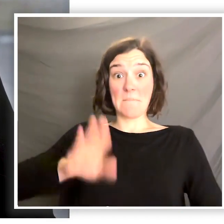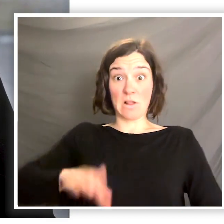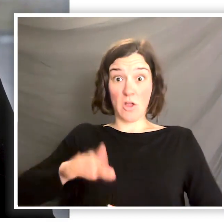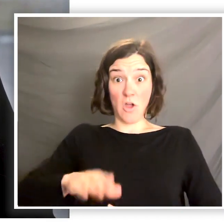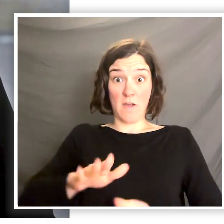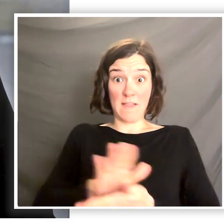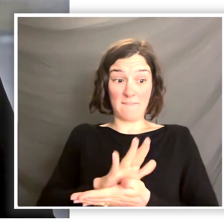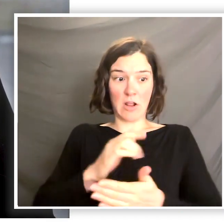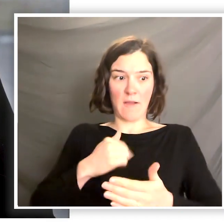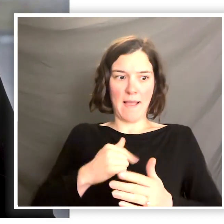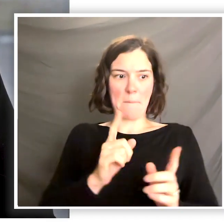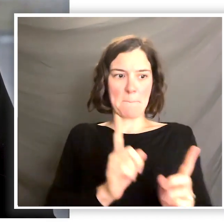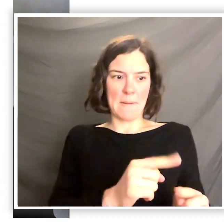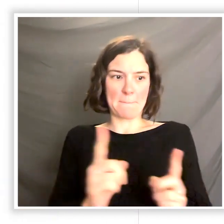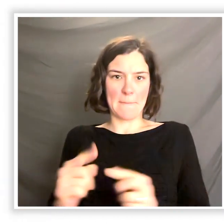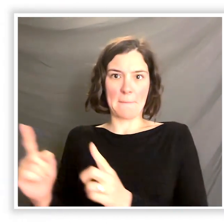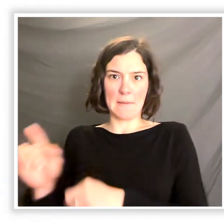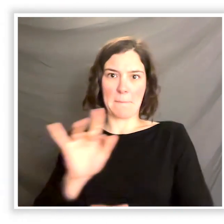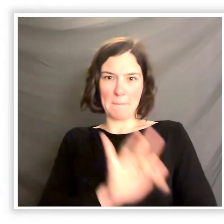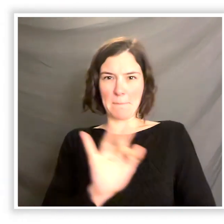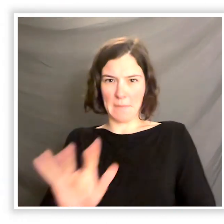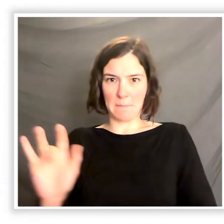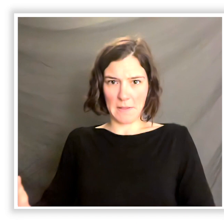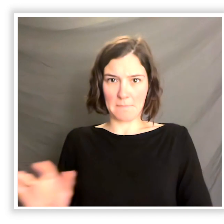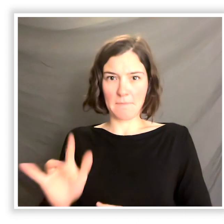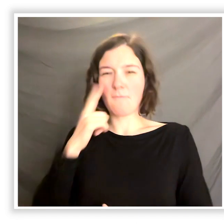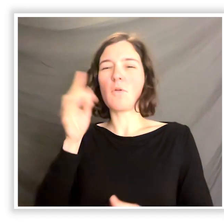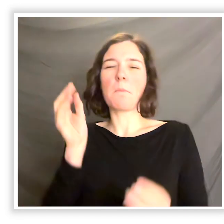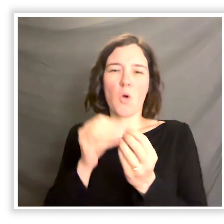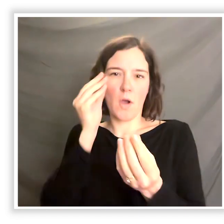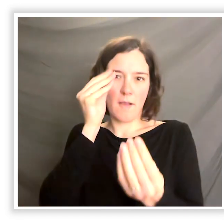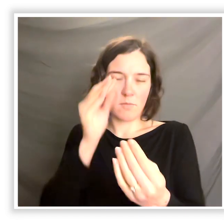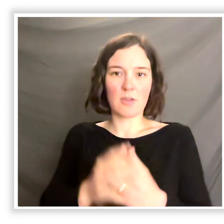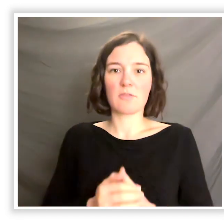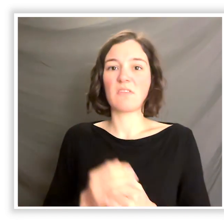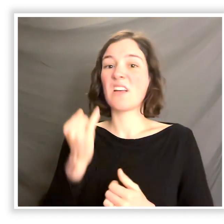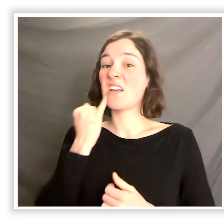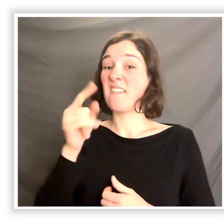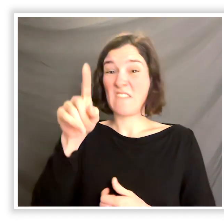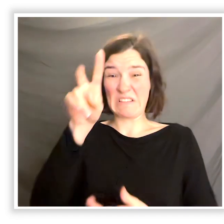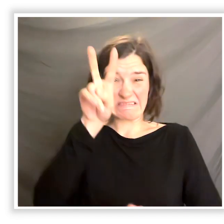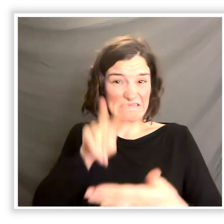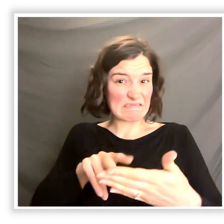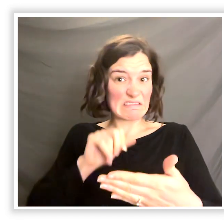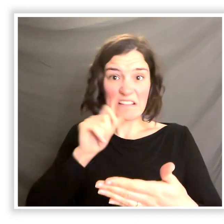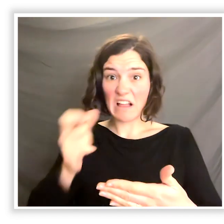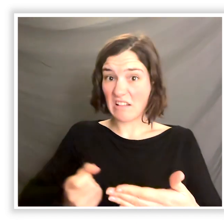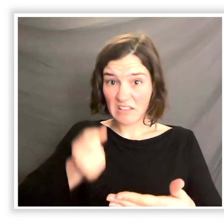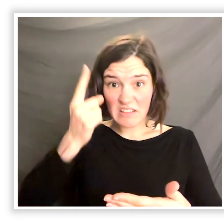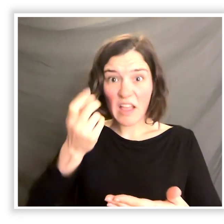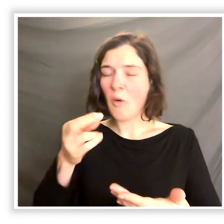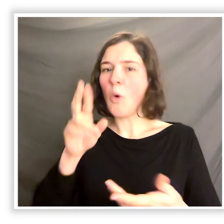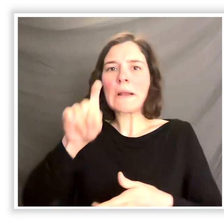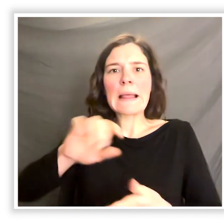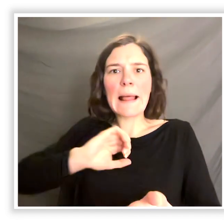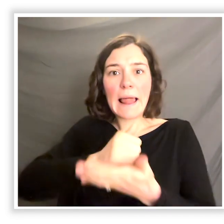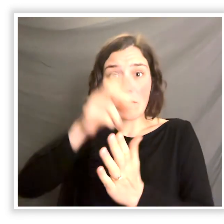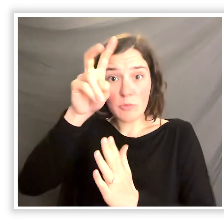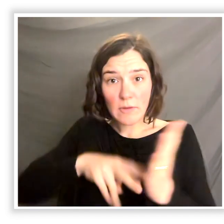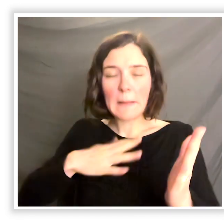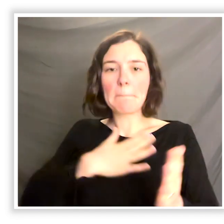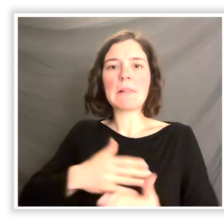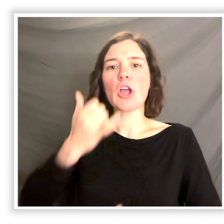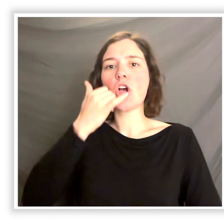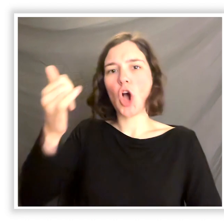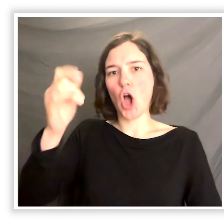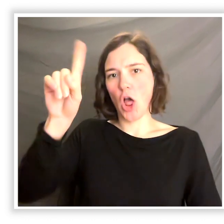for information on each step. If you need help with reading this page or understanding anything on it, please make